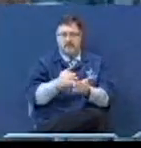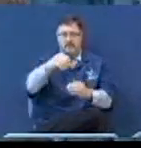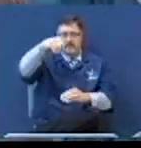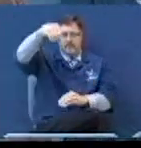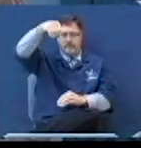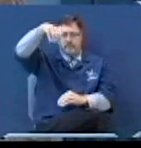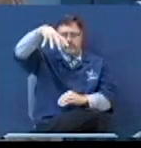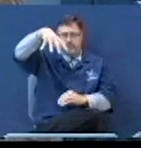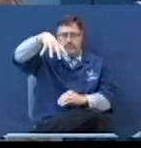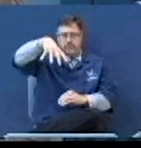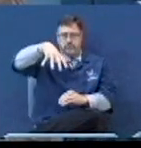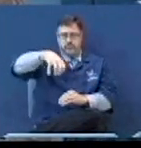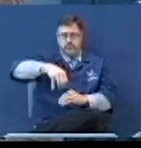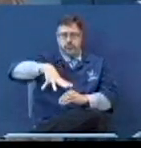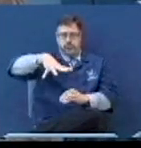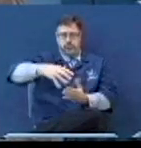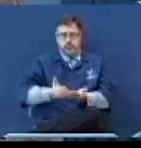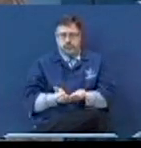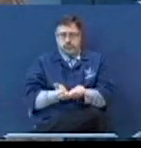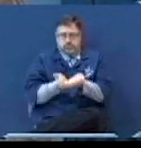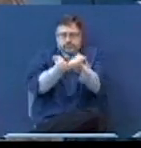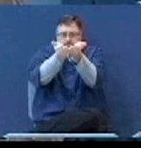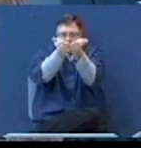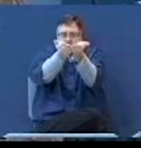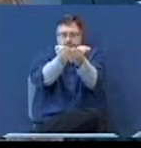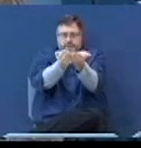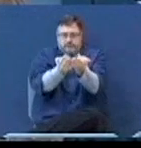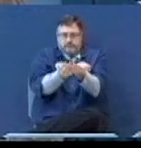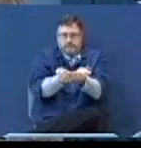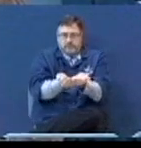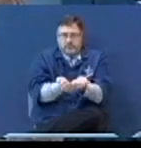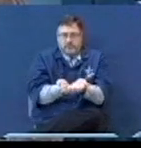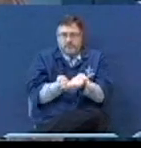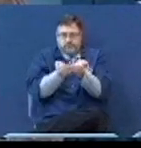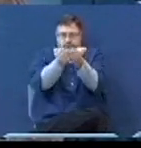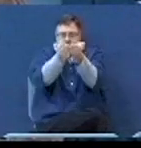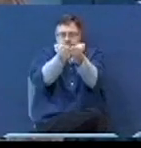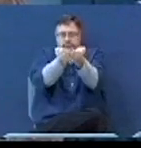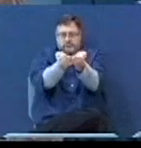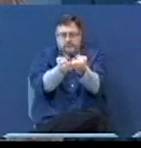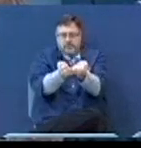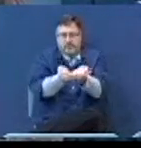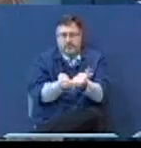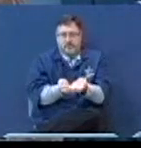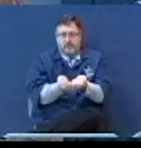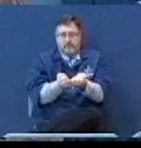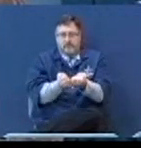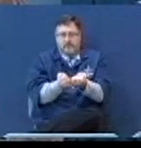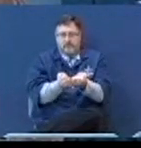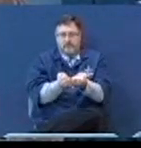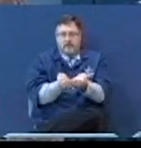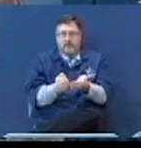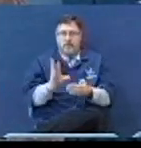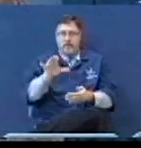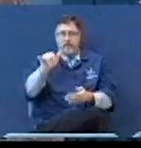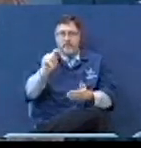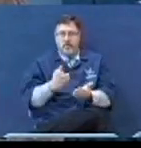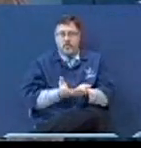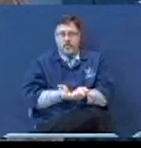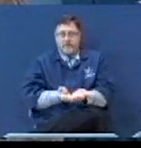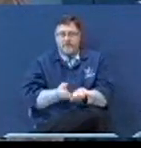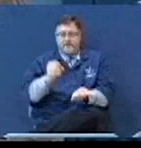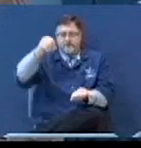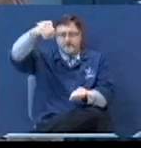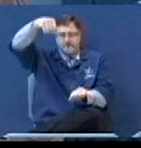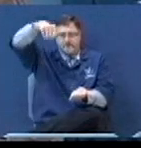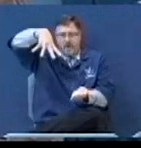off the ground. Eight feet came back in. They got